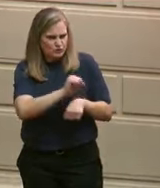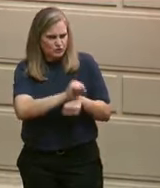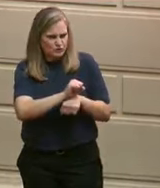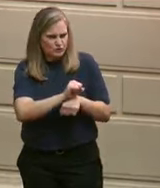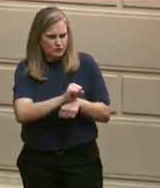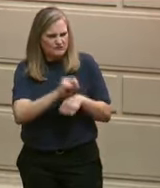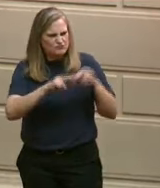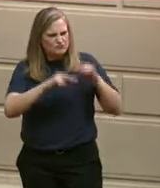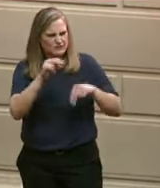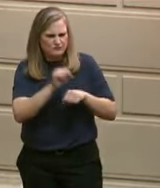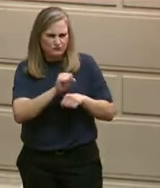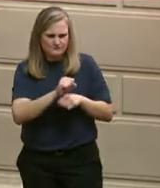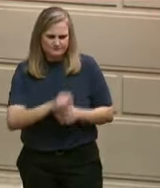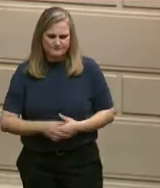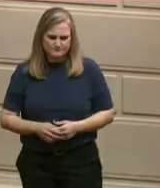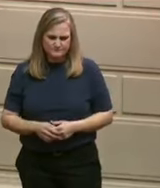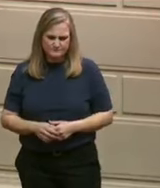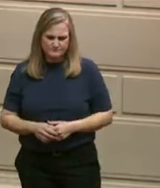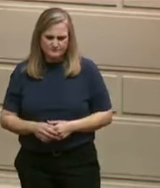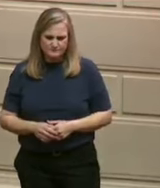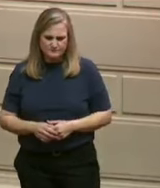IBEW Local 99.